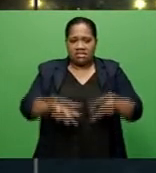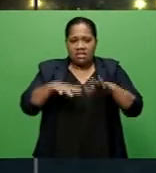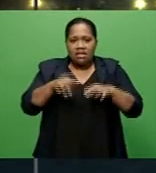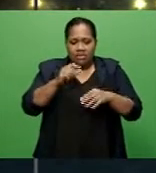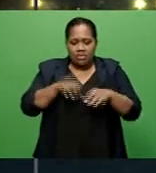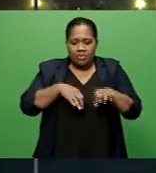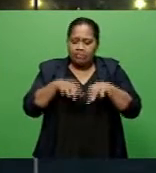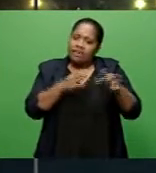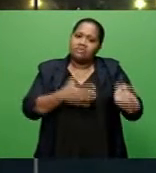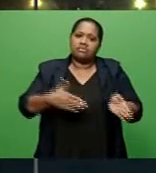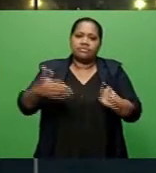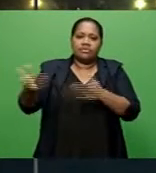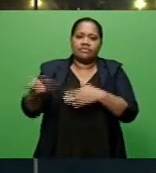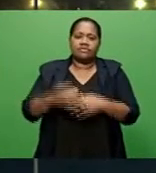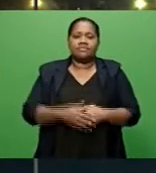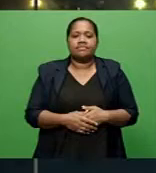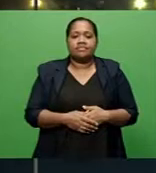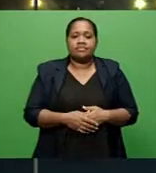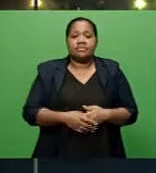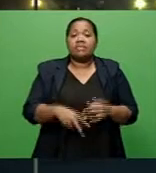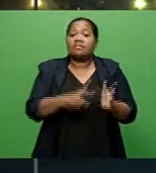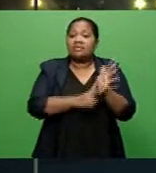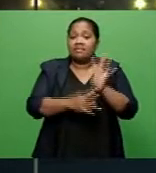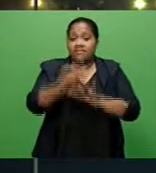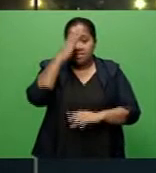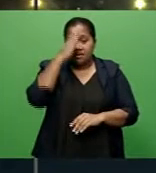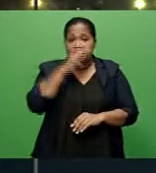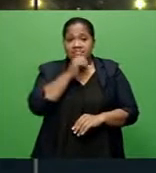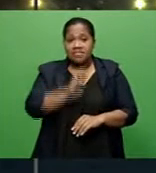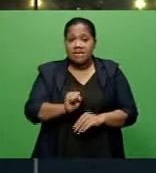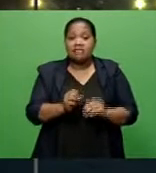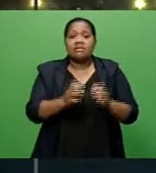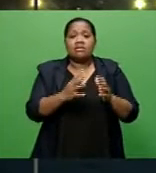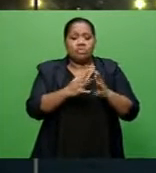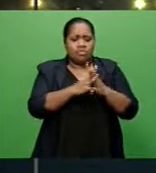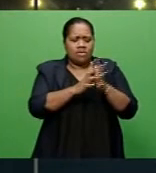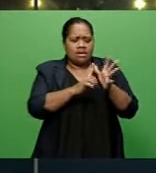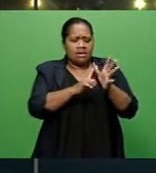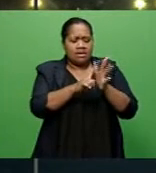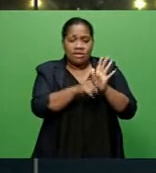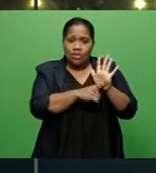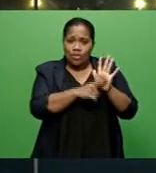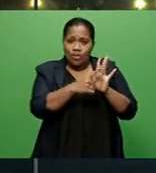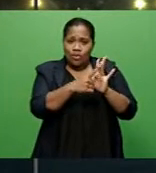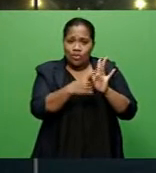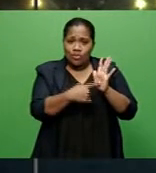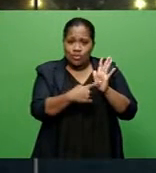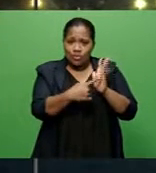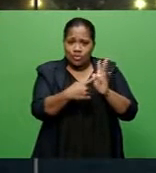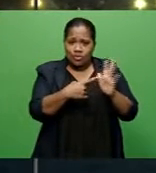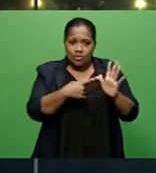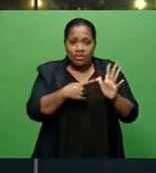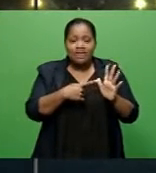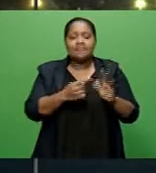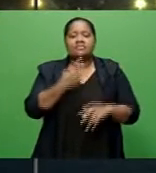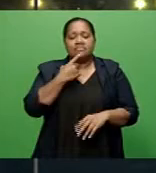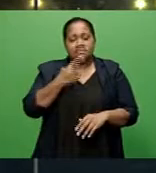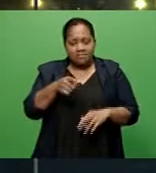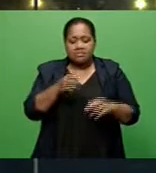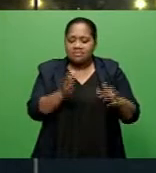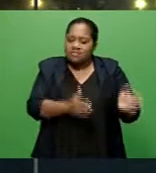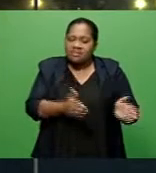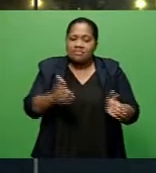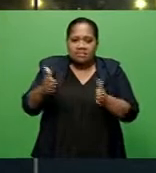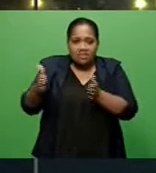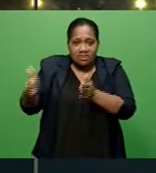flooding in the past years. Turanganikoro of Wailatua No. 1 village, Isua Natambaleka, says relocation is a long-term